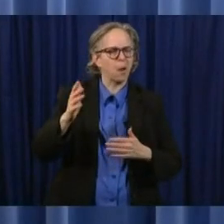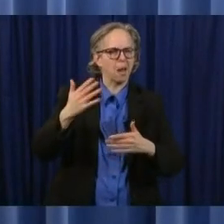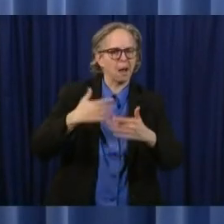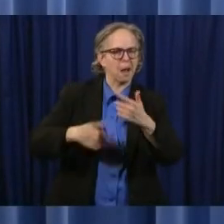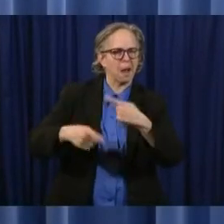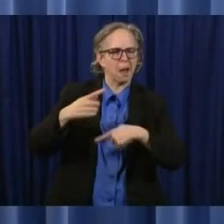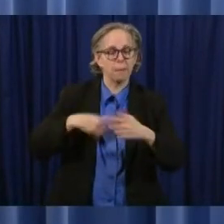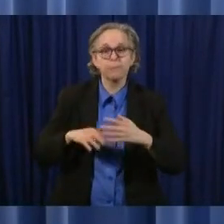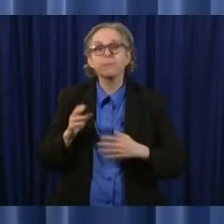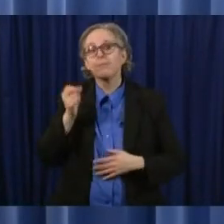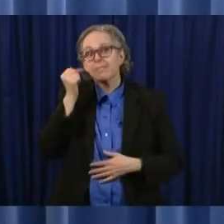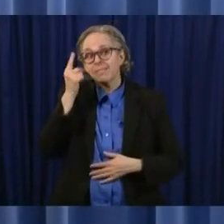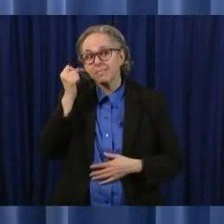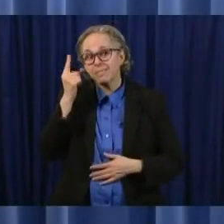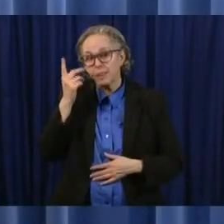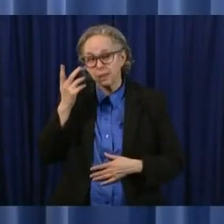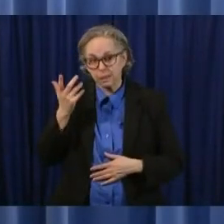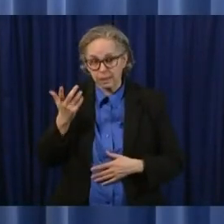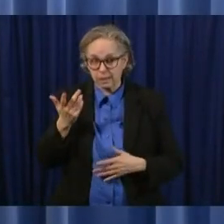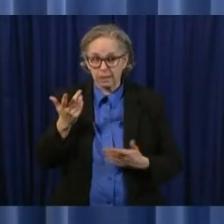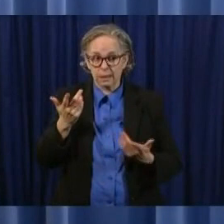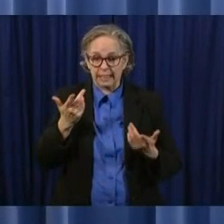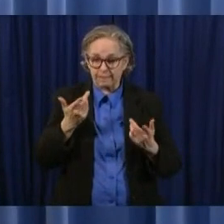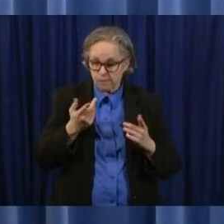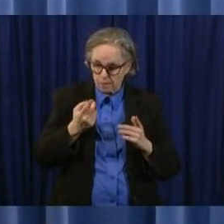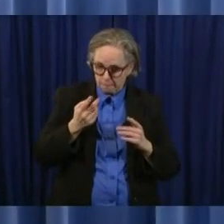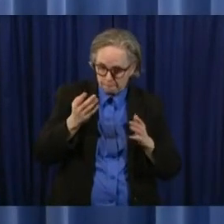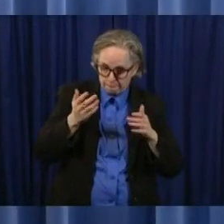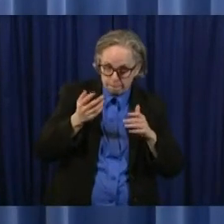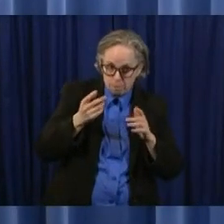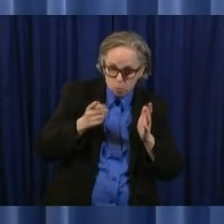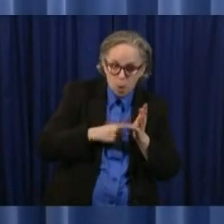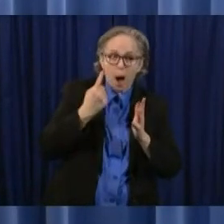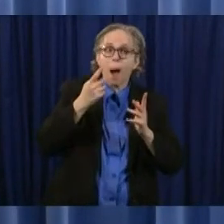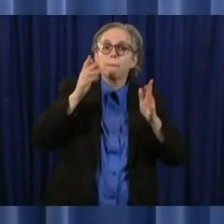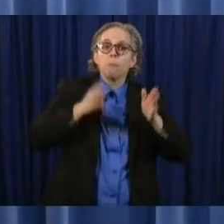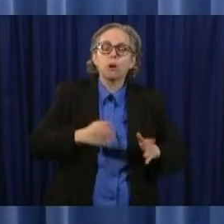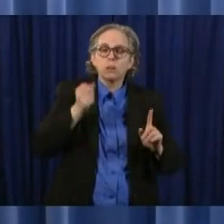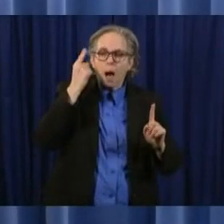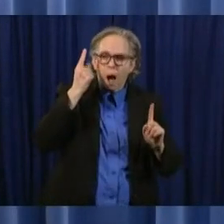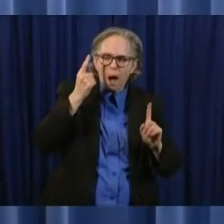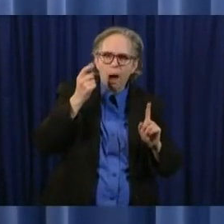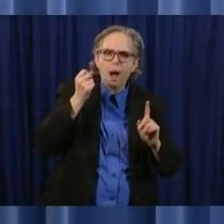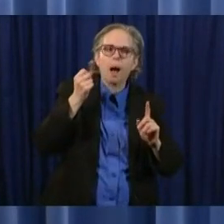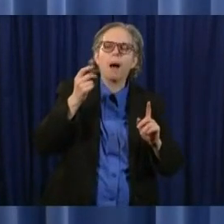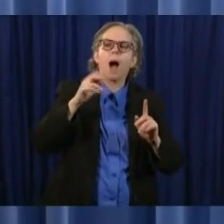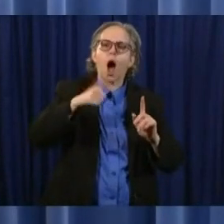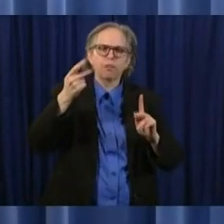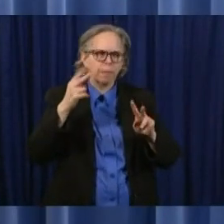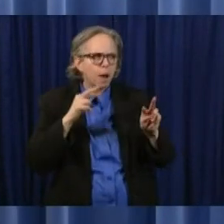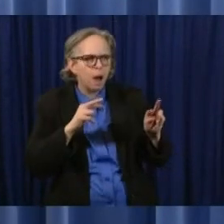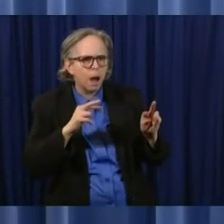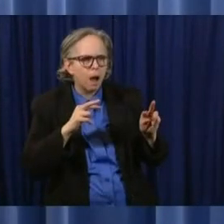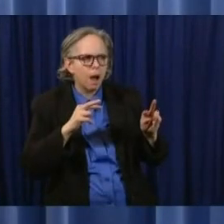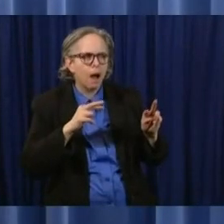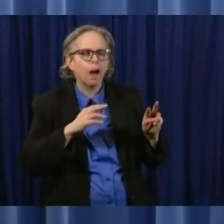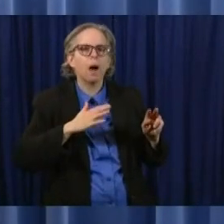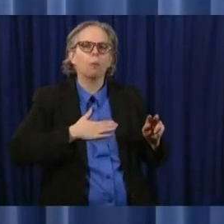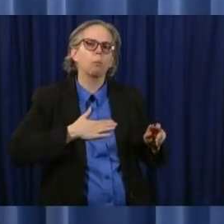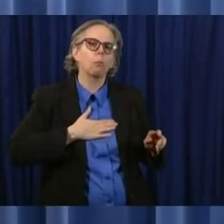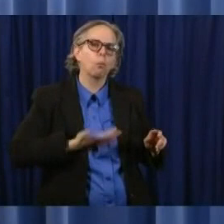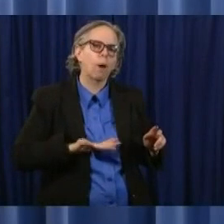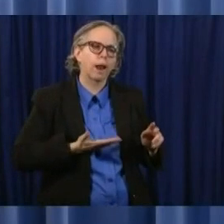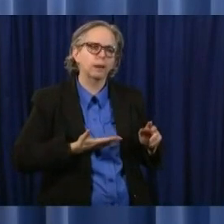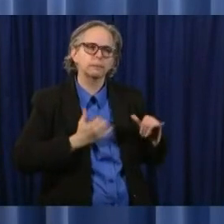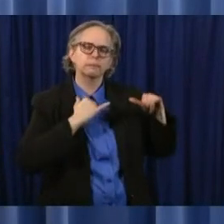that when you wear a mask you're doing this for someone else um you're not really doing it for yourself that